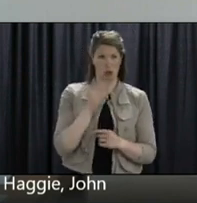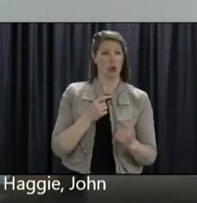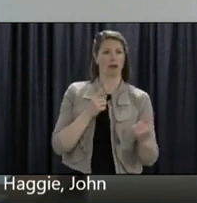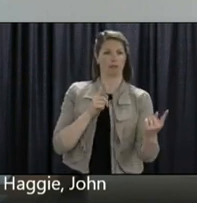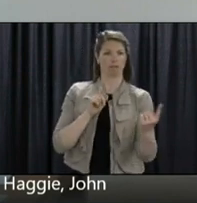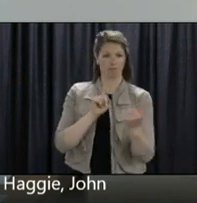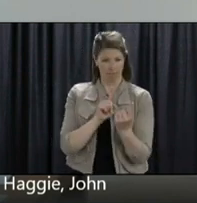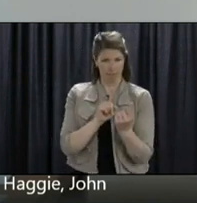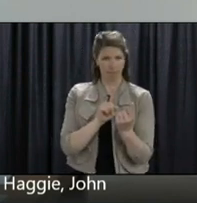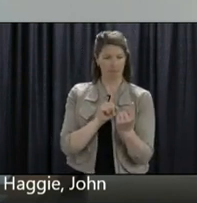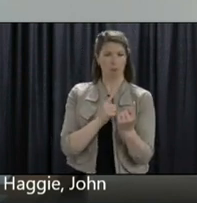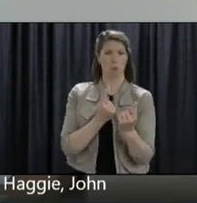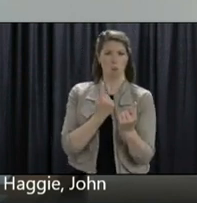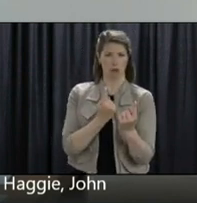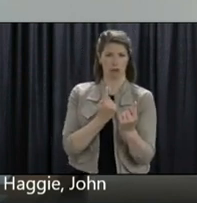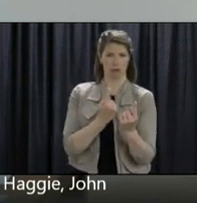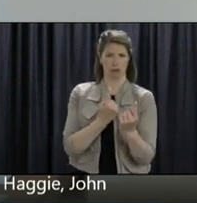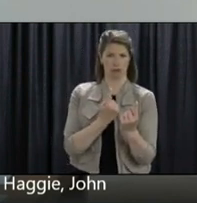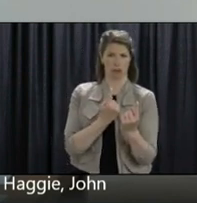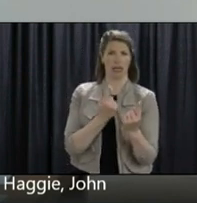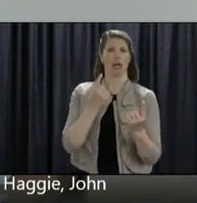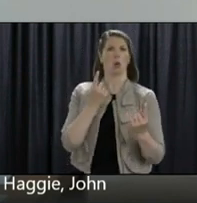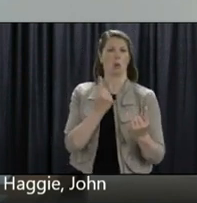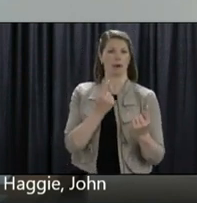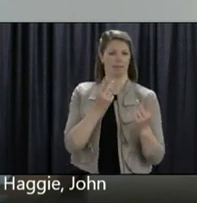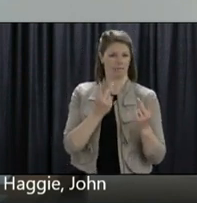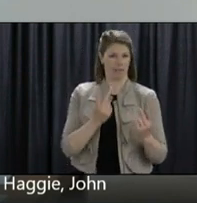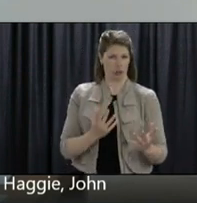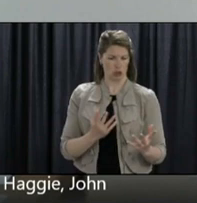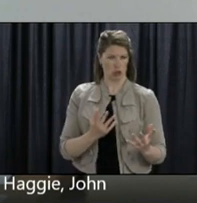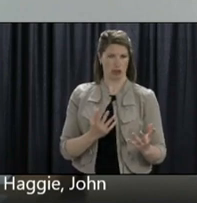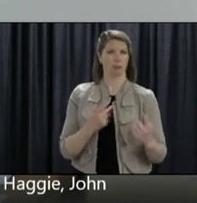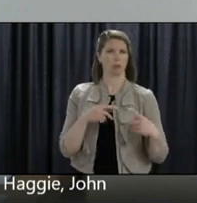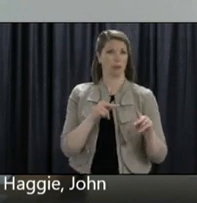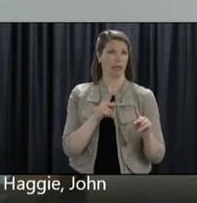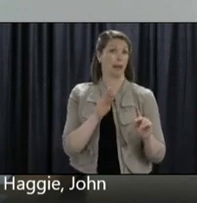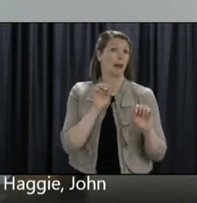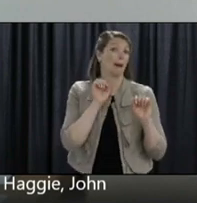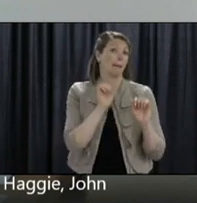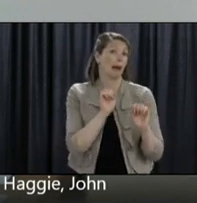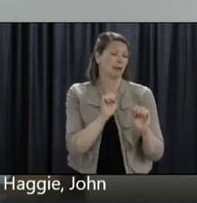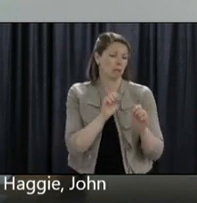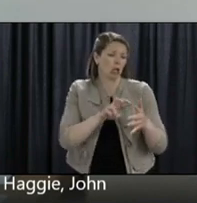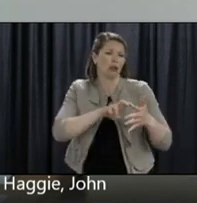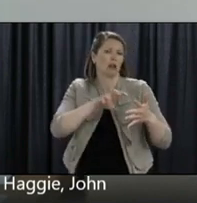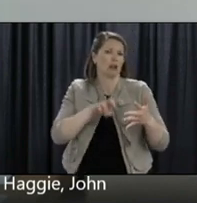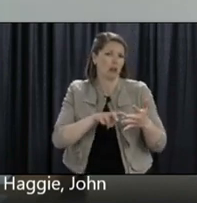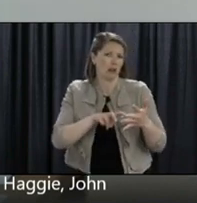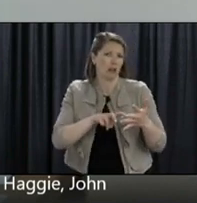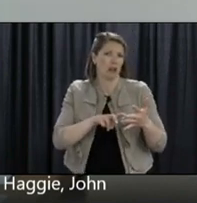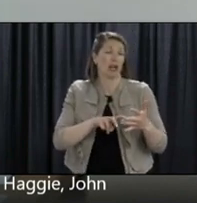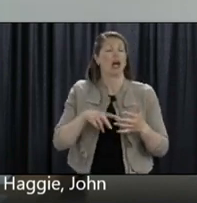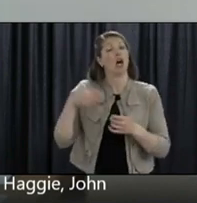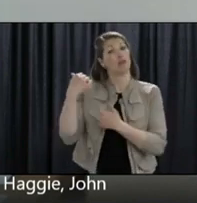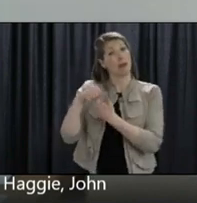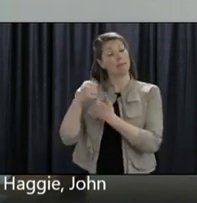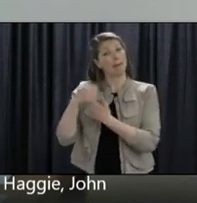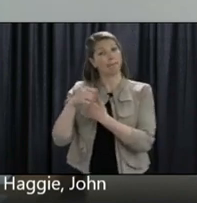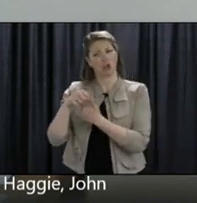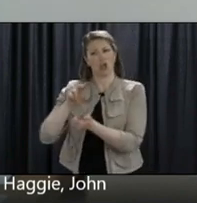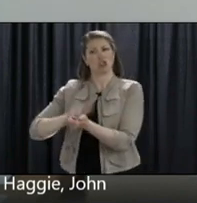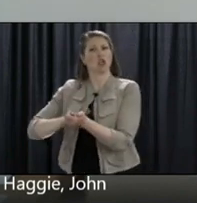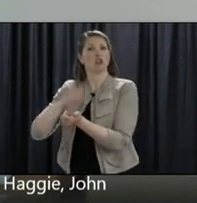And therefore, in a big facility where you have 160 beds, that is 160 people